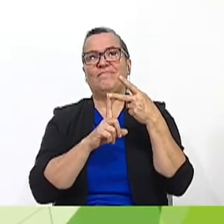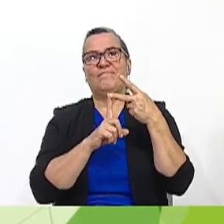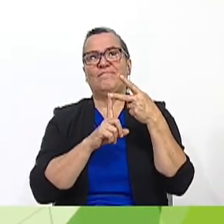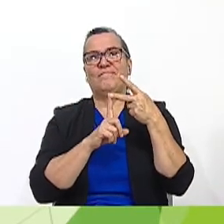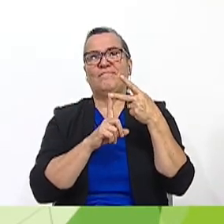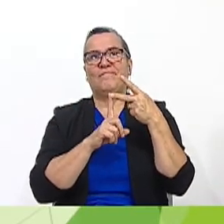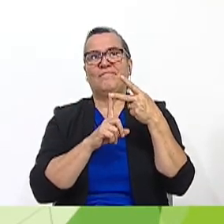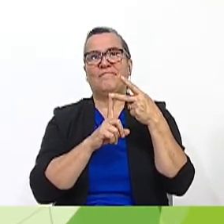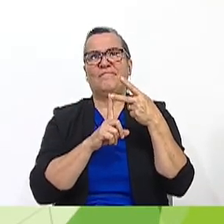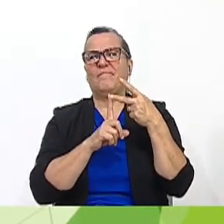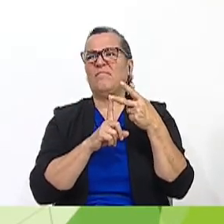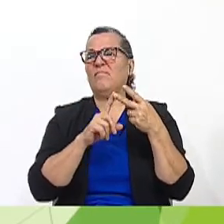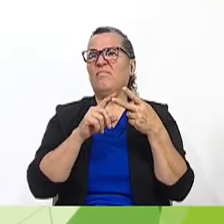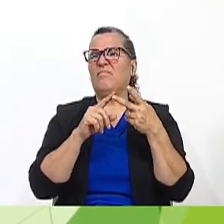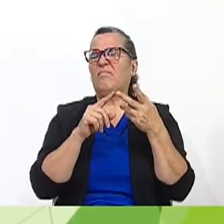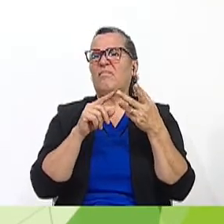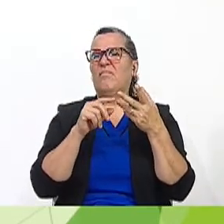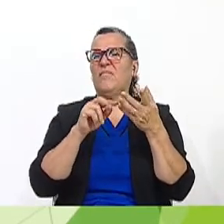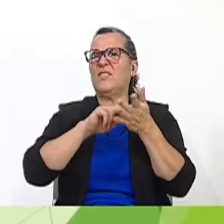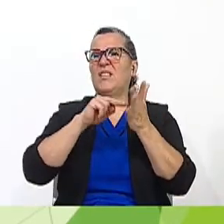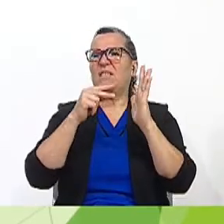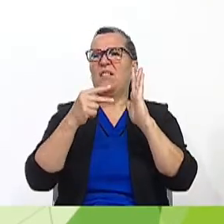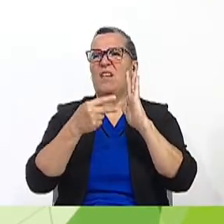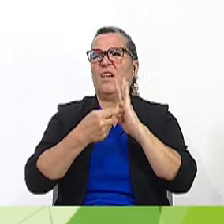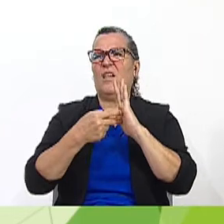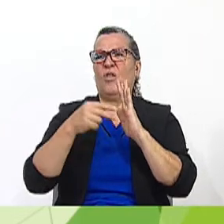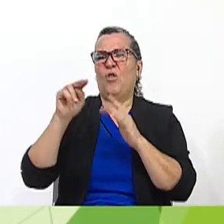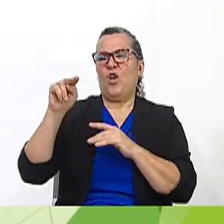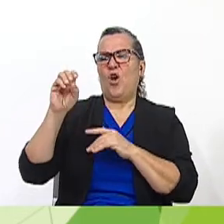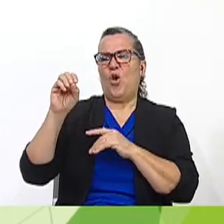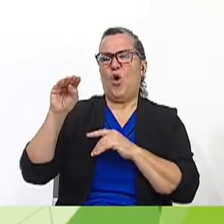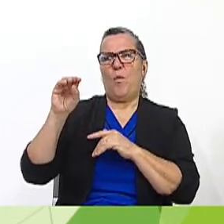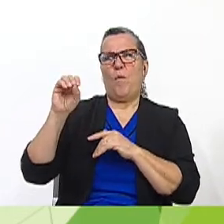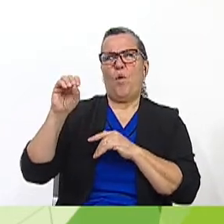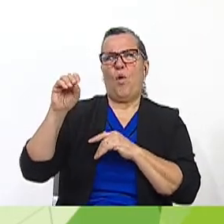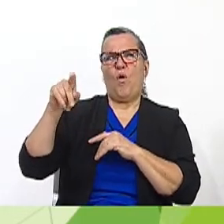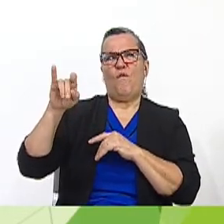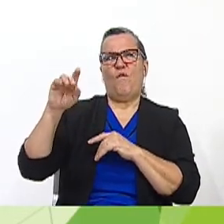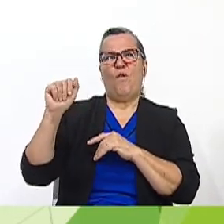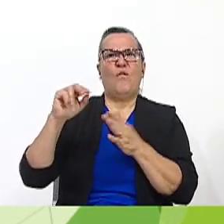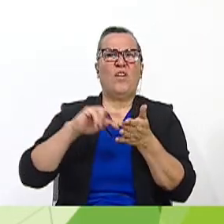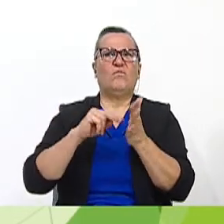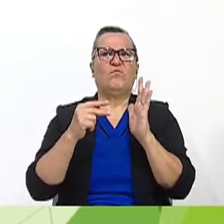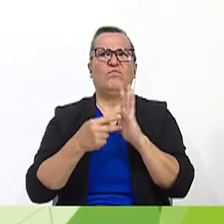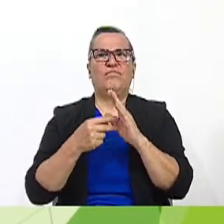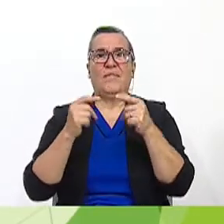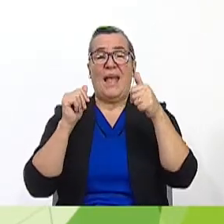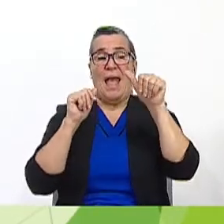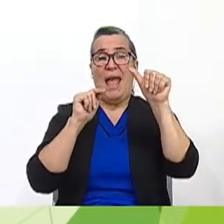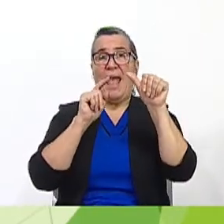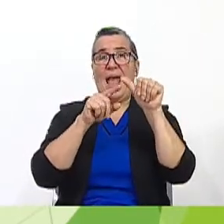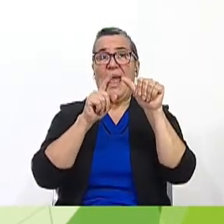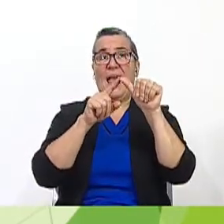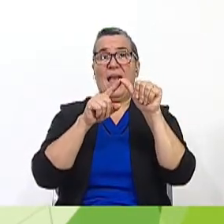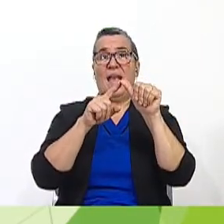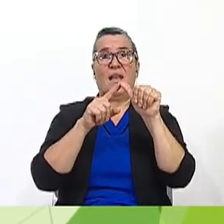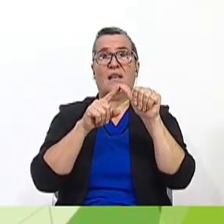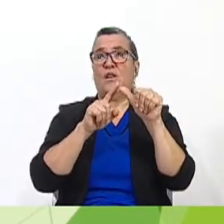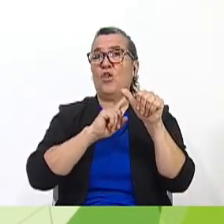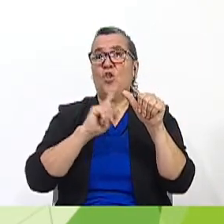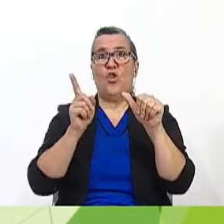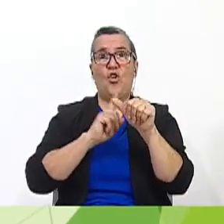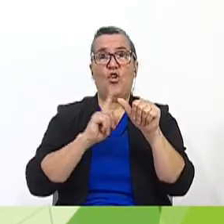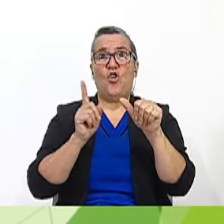What is the meaning of nomophobia? It means, option A, no mobile